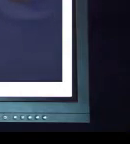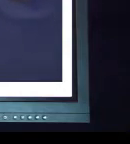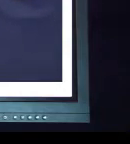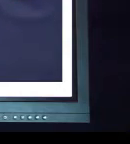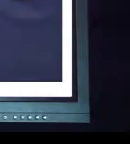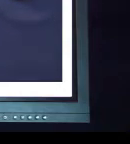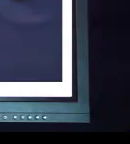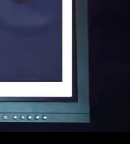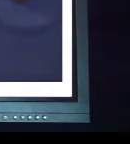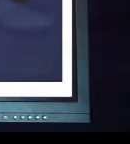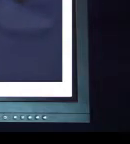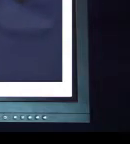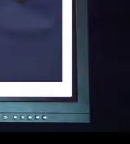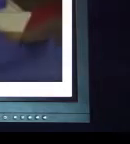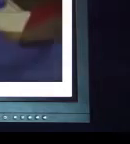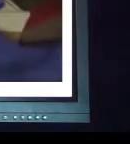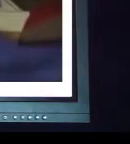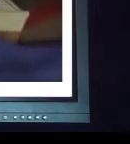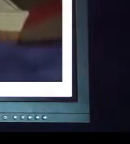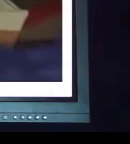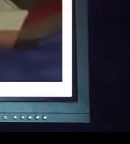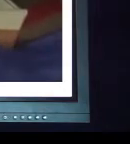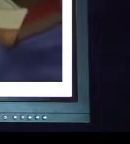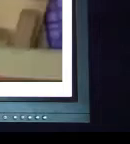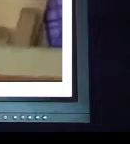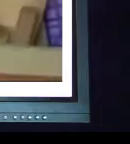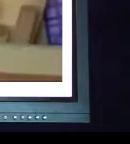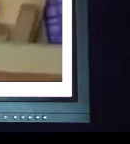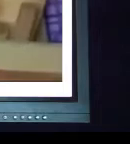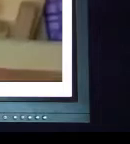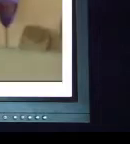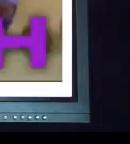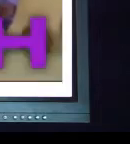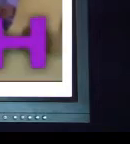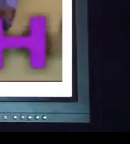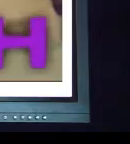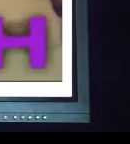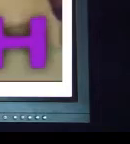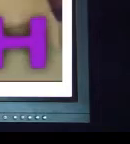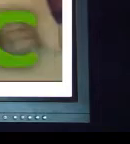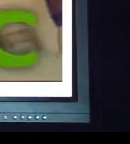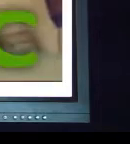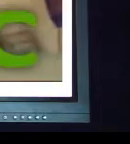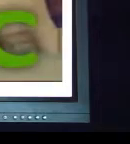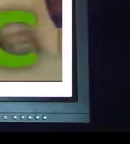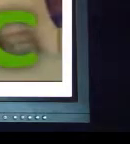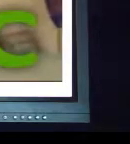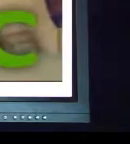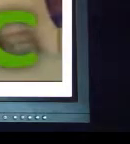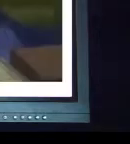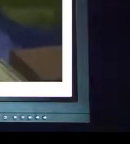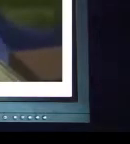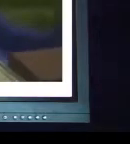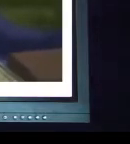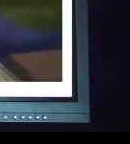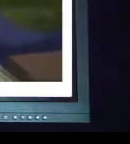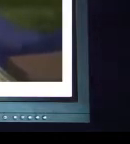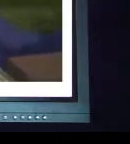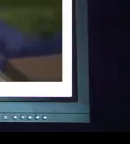Whoa. It is big. It is huge. Giant. Mammoth. Gigantic.